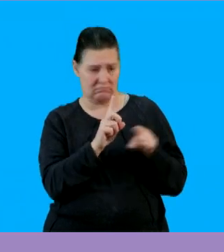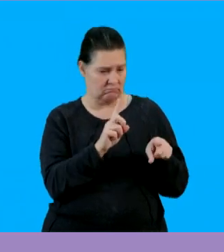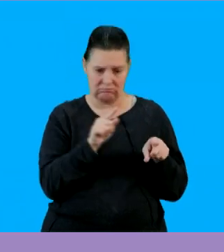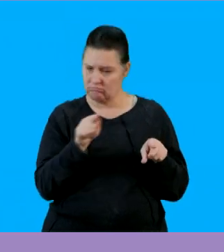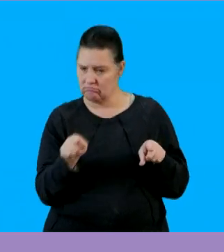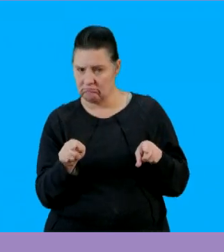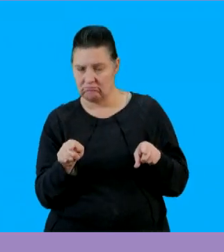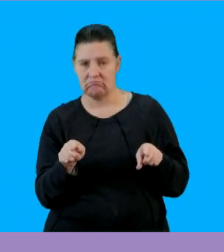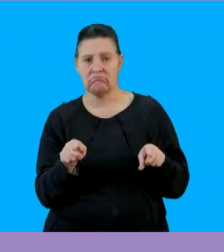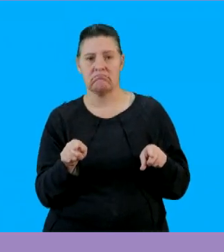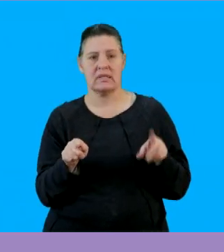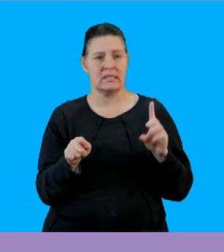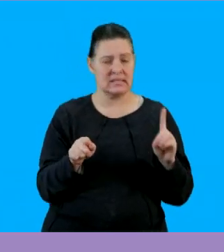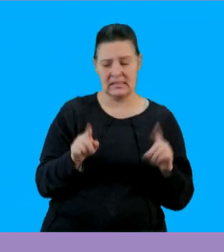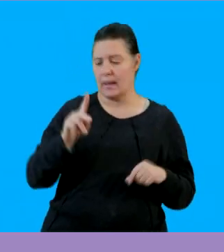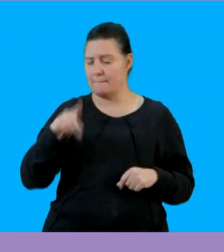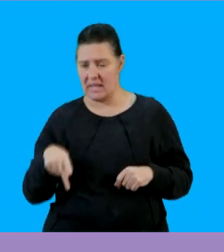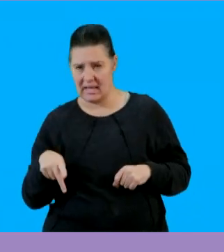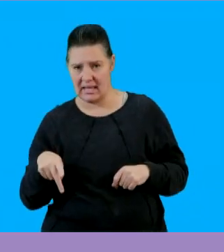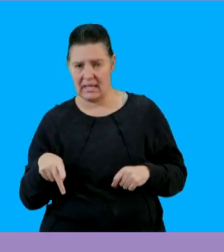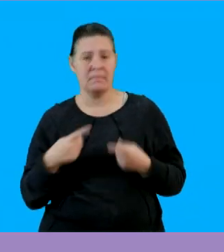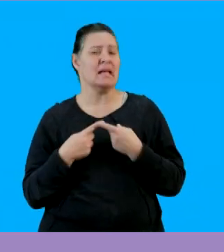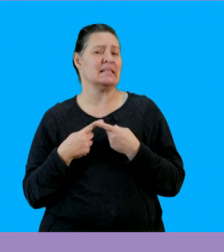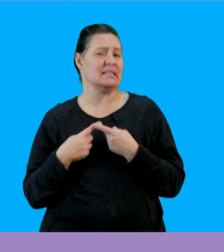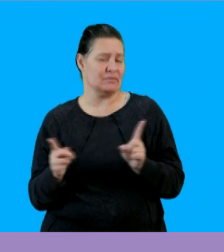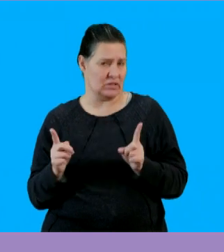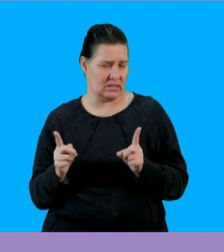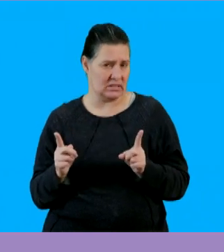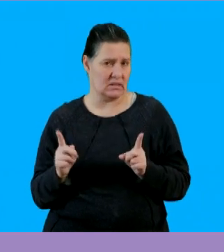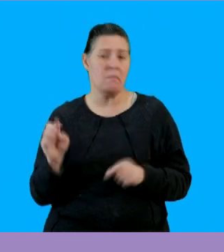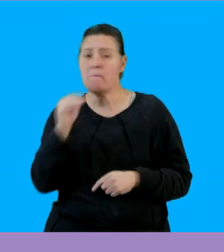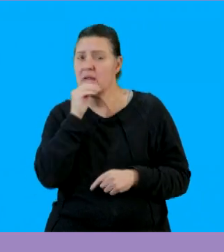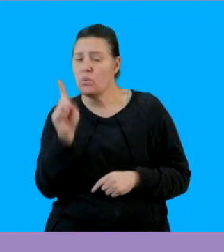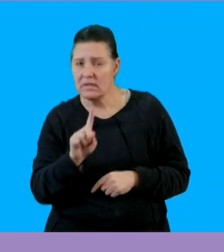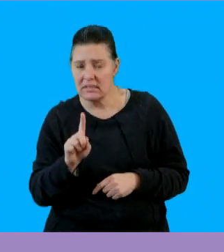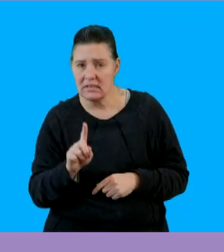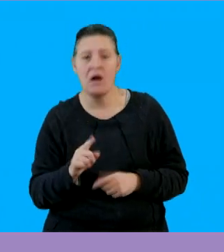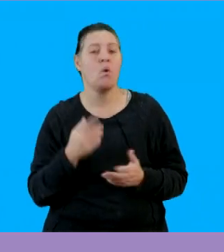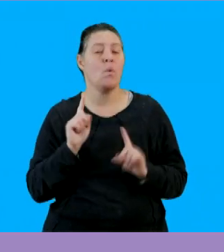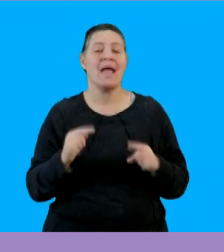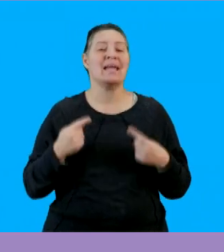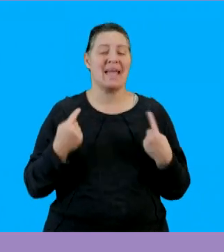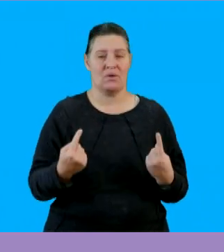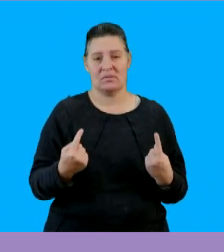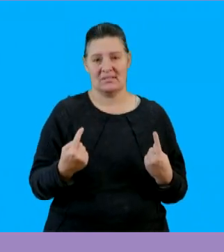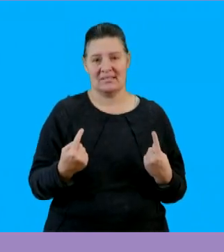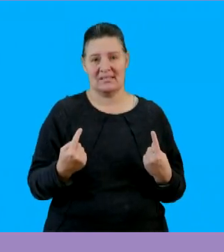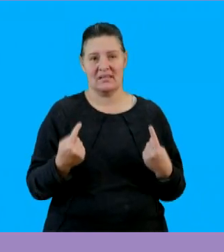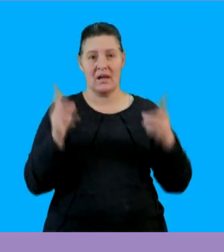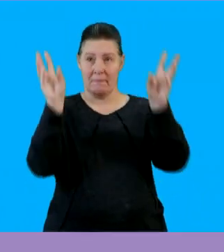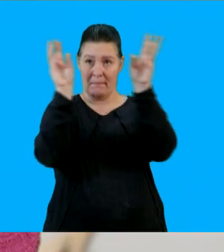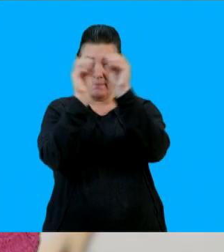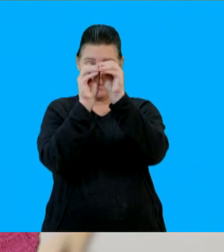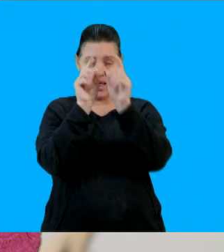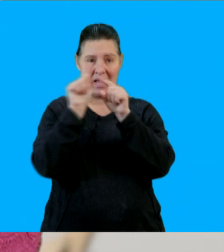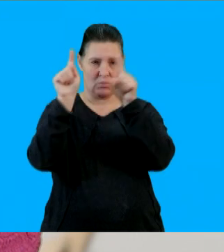base d d and the base p they are different what does this mean it means that we cannot